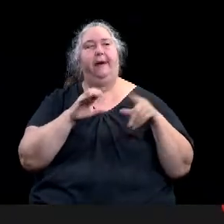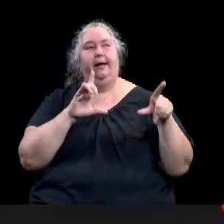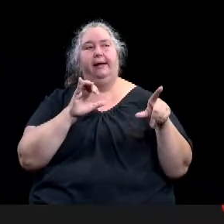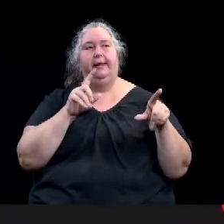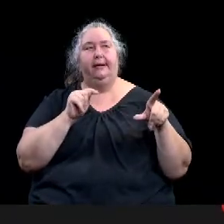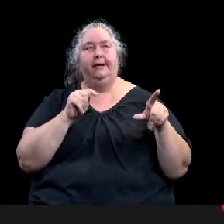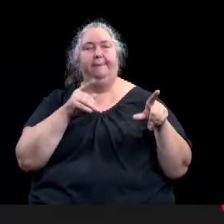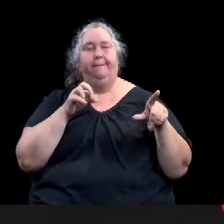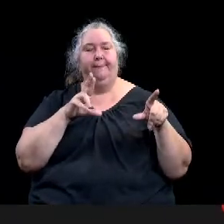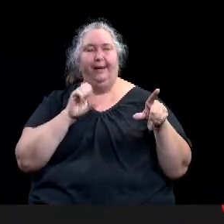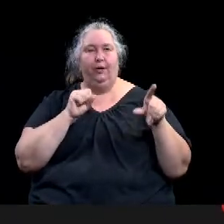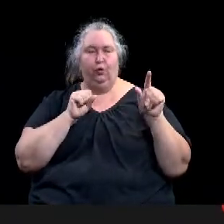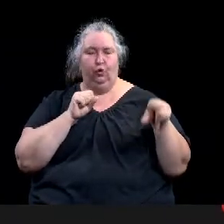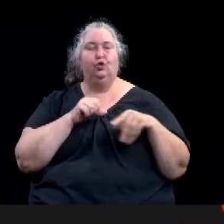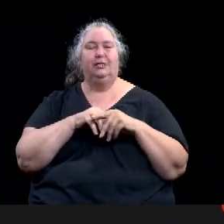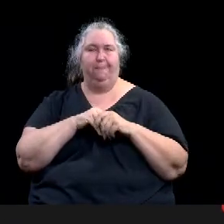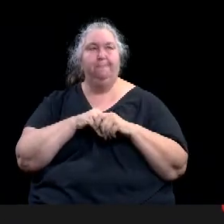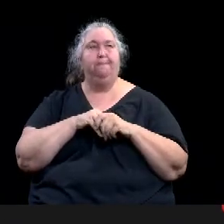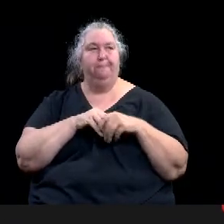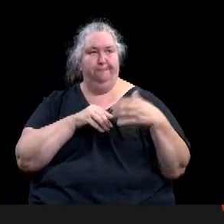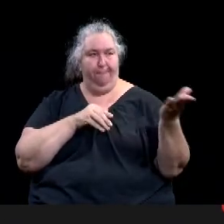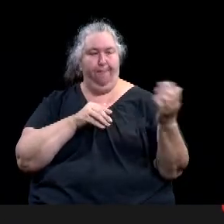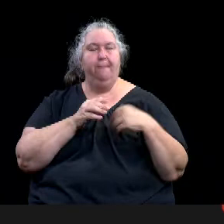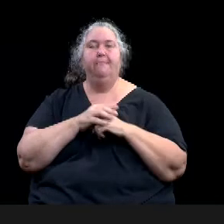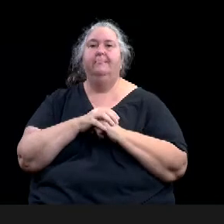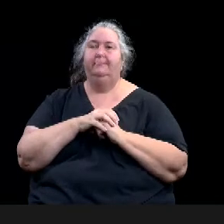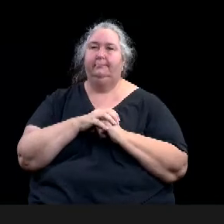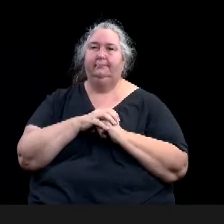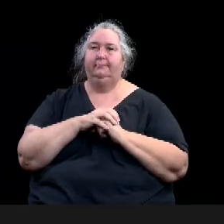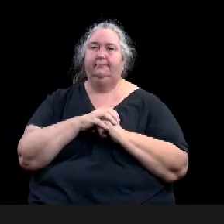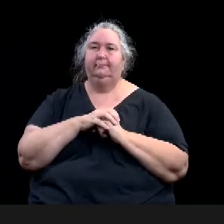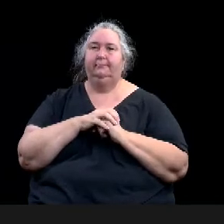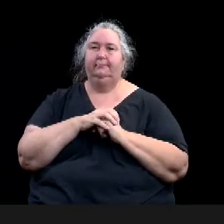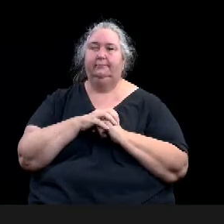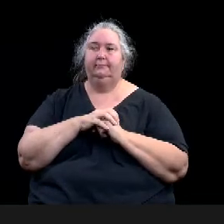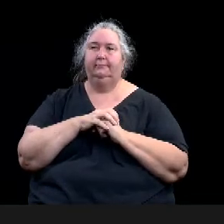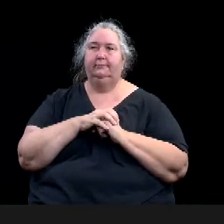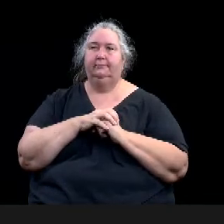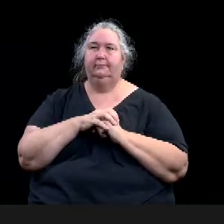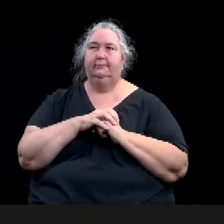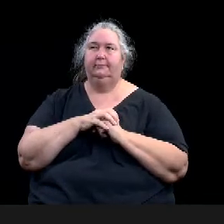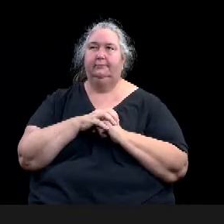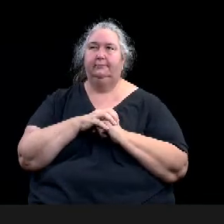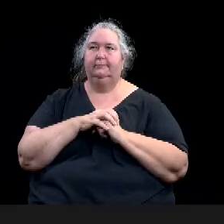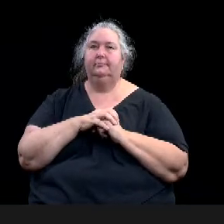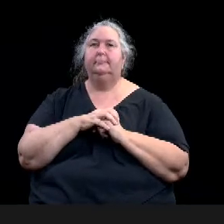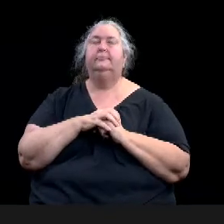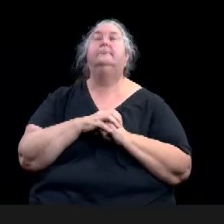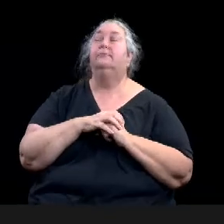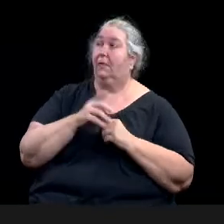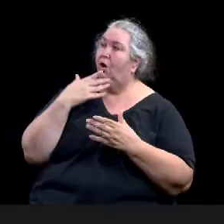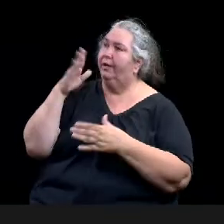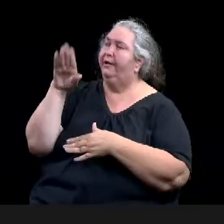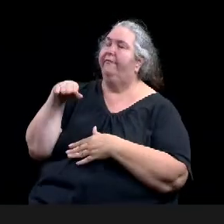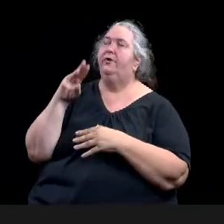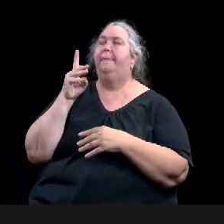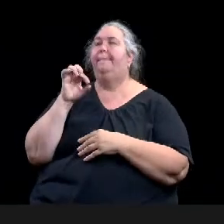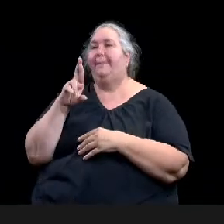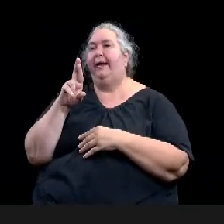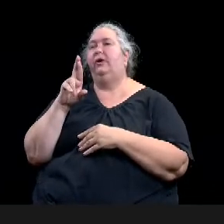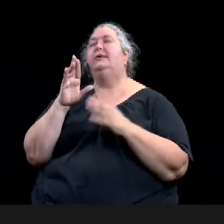Good afternoon, mayor, city council. Uh, we do have, uh, seven planning items. Get the screen pulled up.